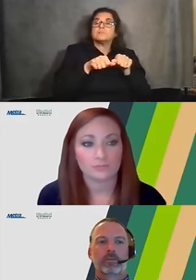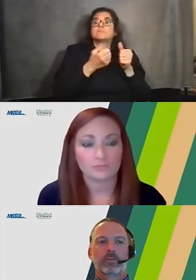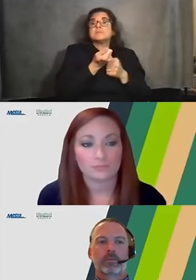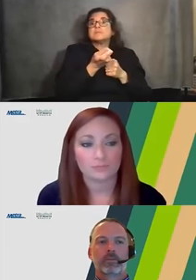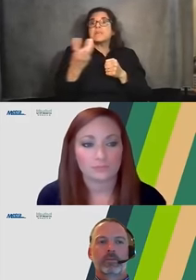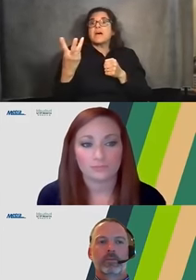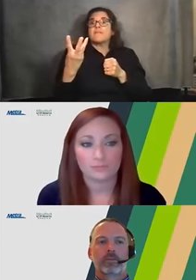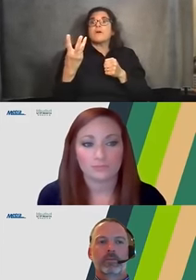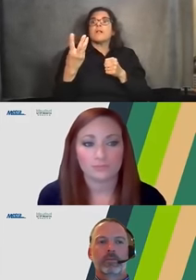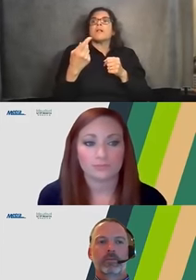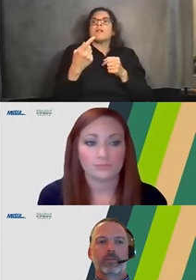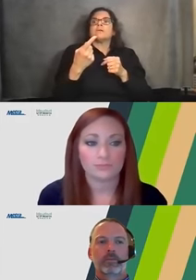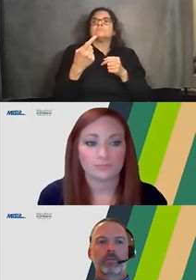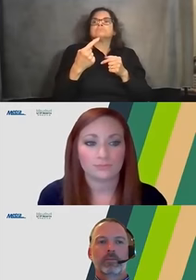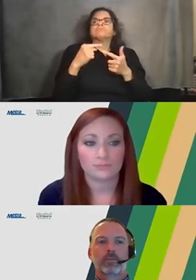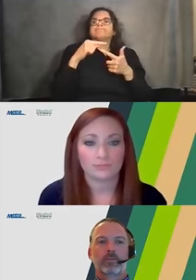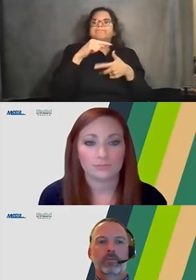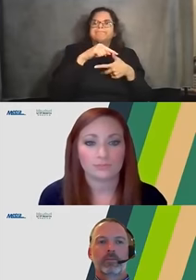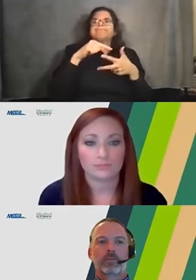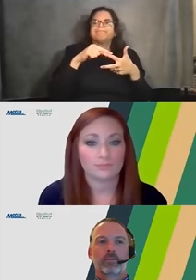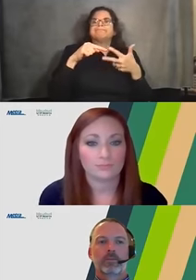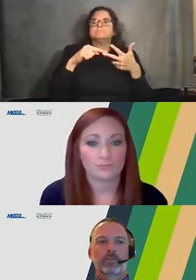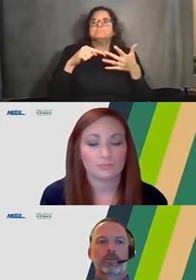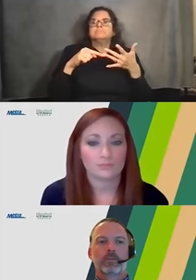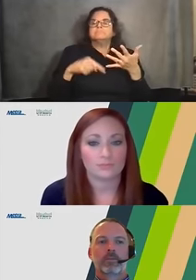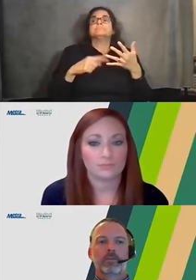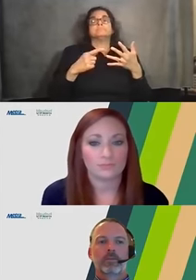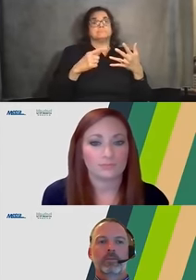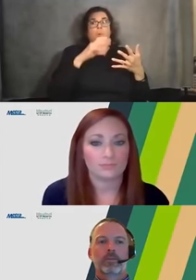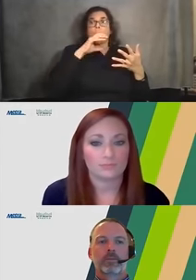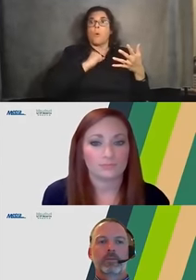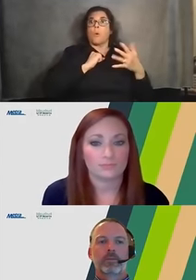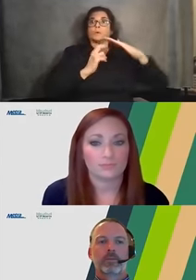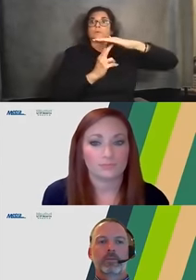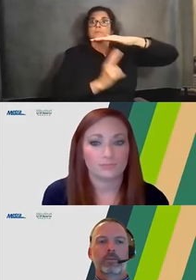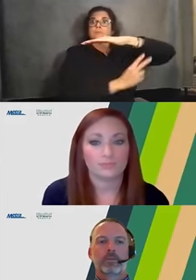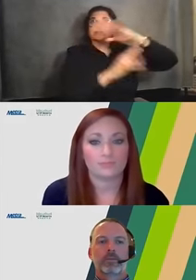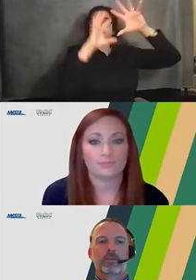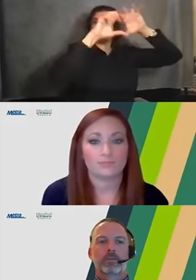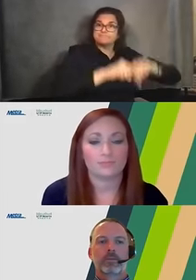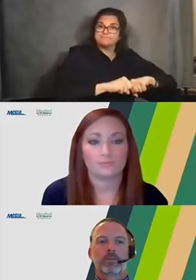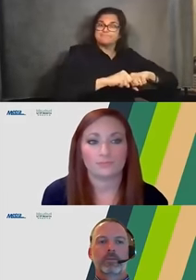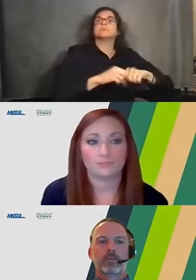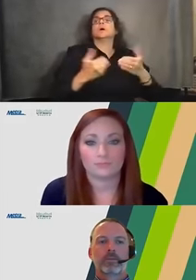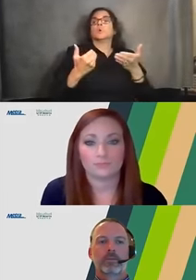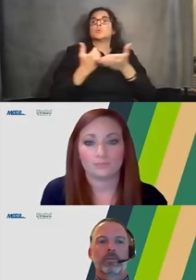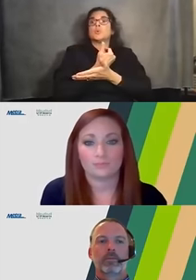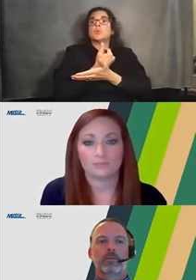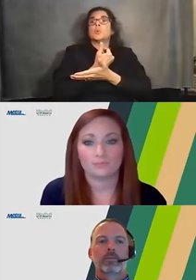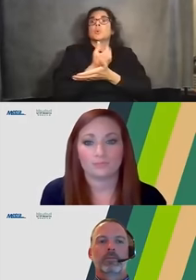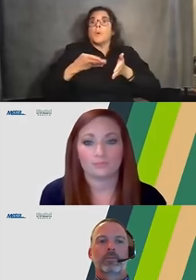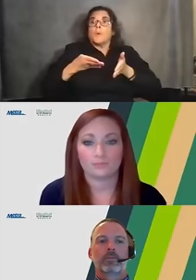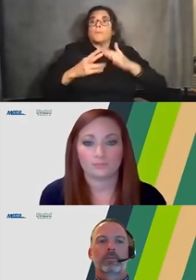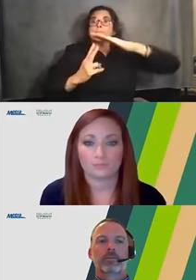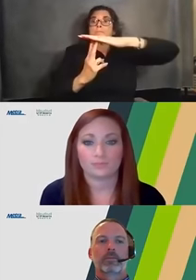impact with the demolition of the existing bridges, the installation of the new northbound bridge, demolition of another phase, and then installation